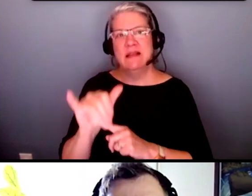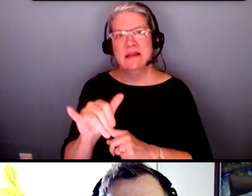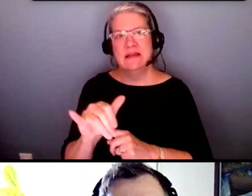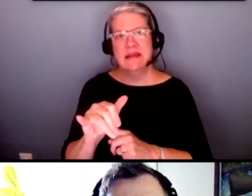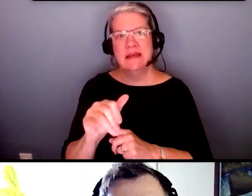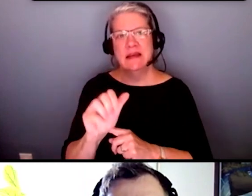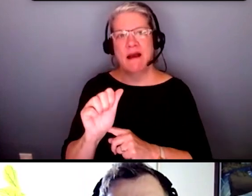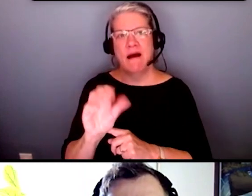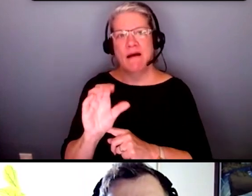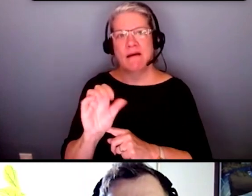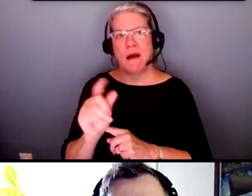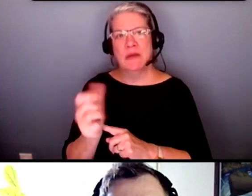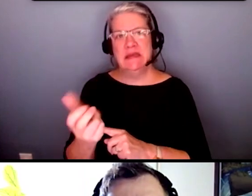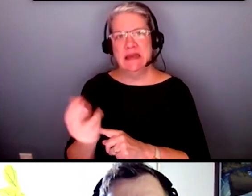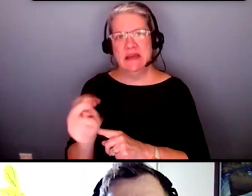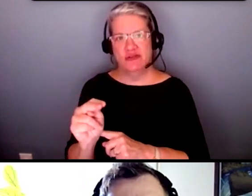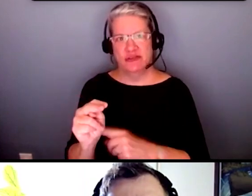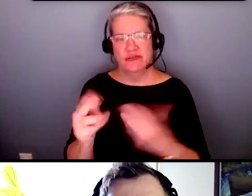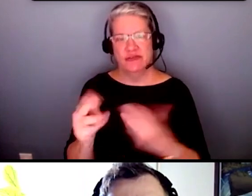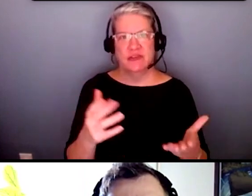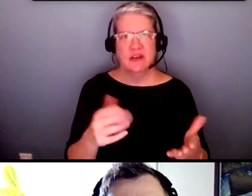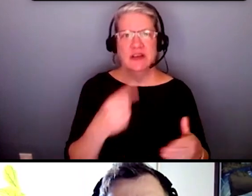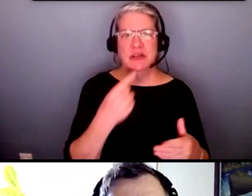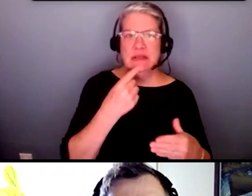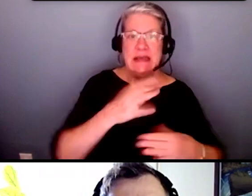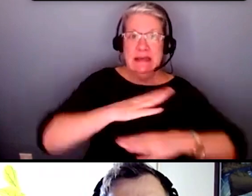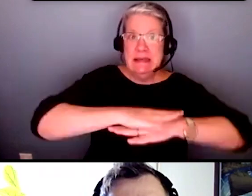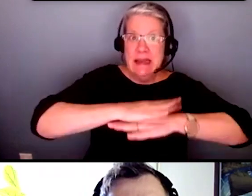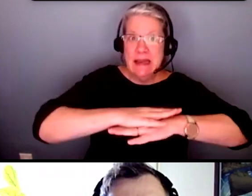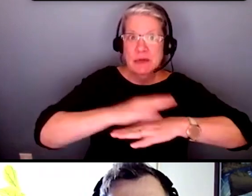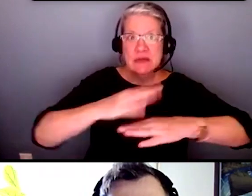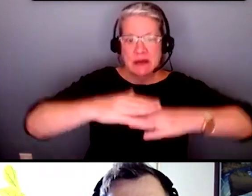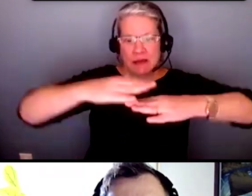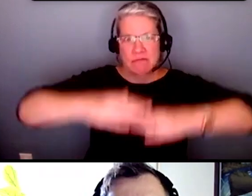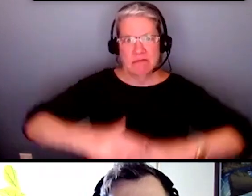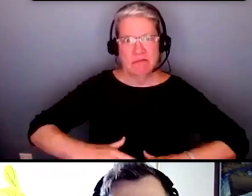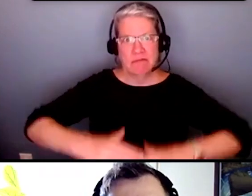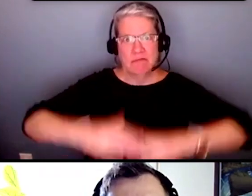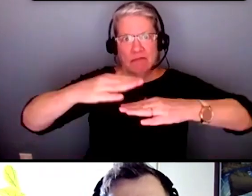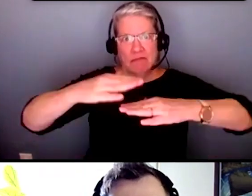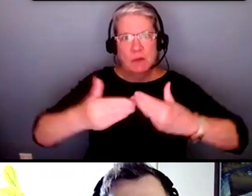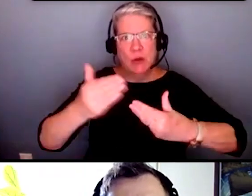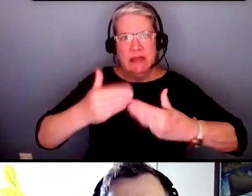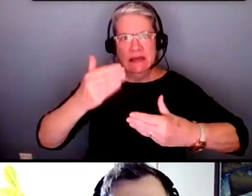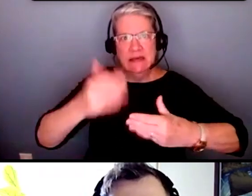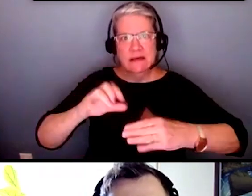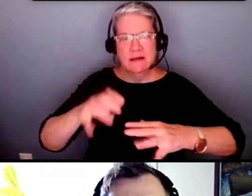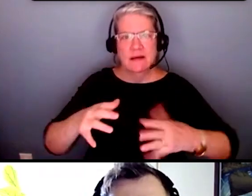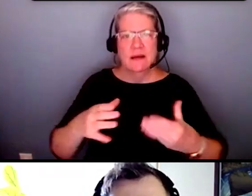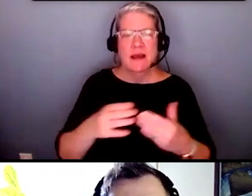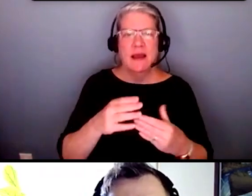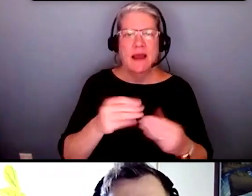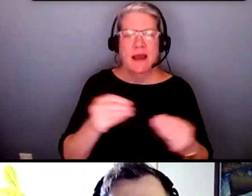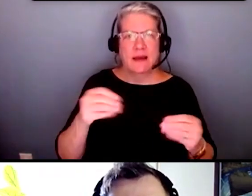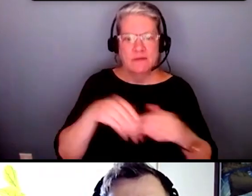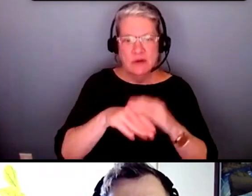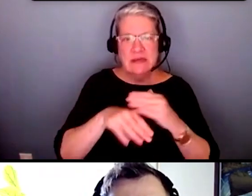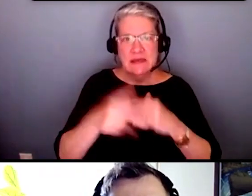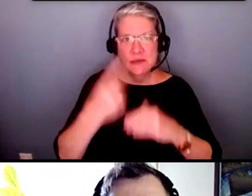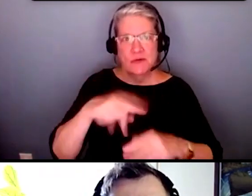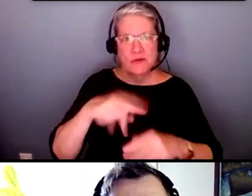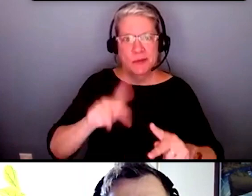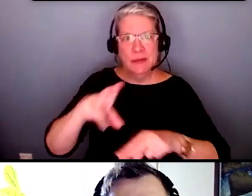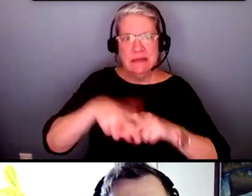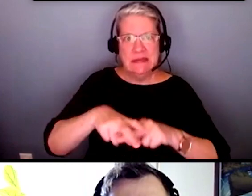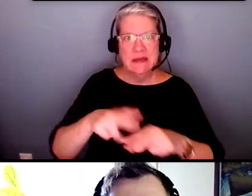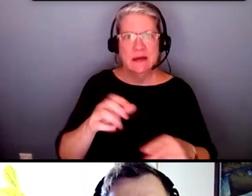you mentioned a couple in terms of exam tables that can be electronic and um and lift as well as accessible um other equipment